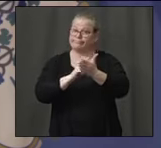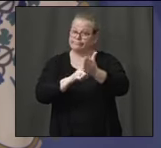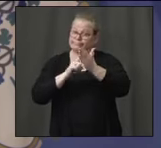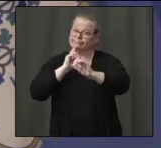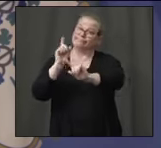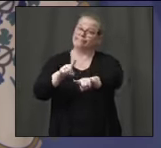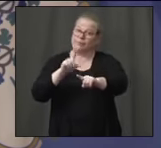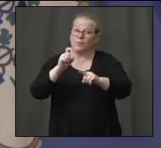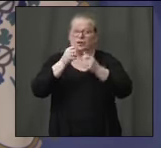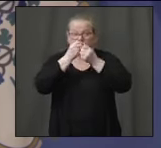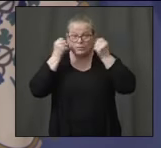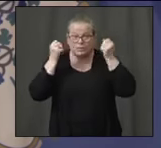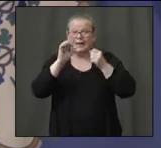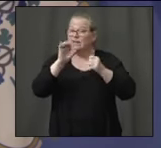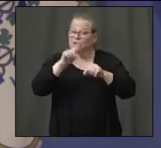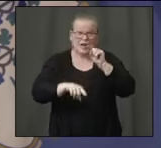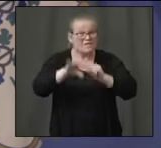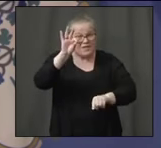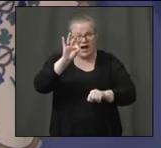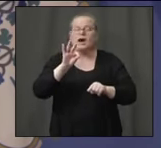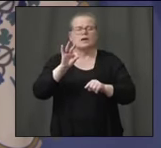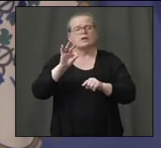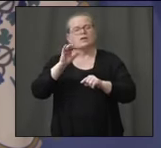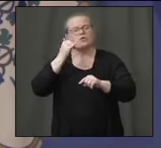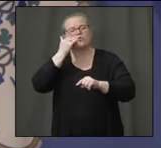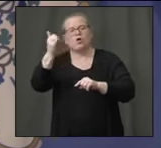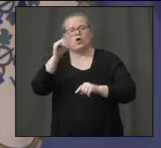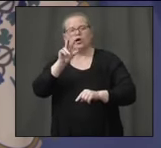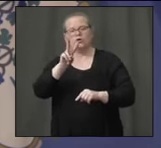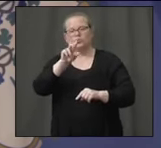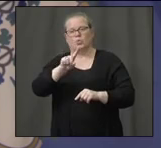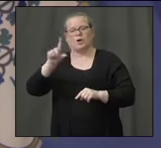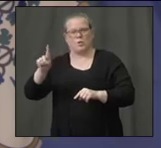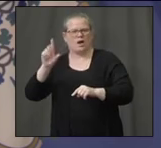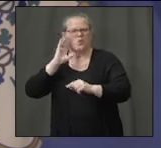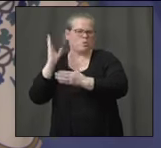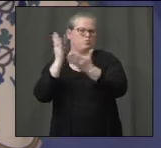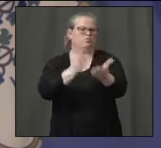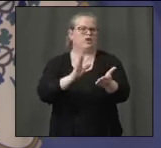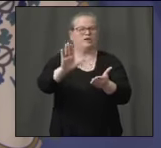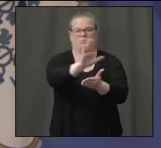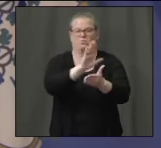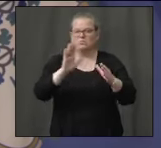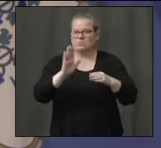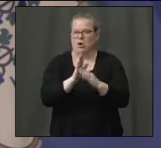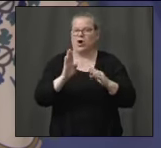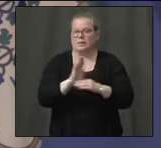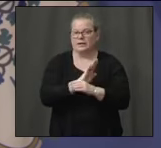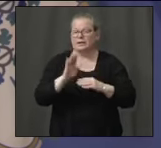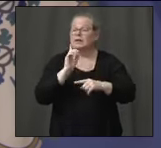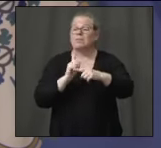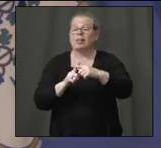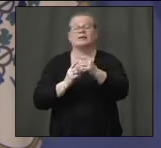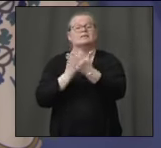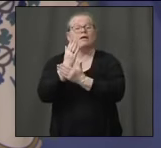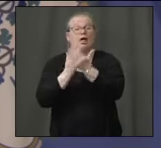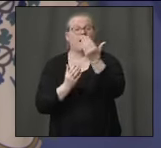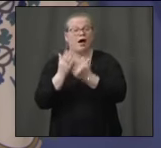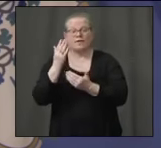one hotline. We'll have that set up for you. We'll be able to deliver you those masks as well. And we have millions of gloves available.